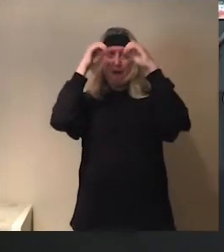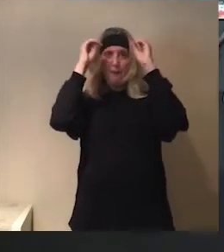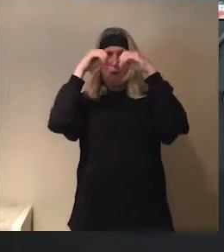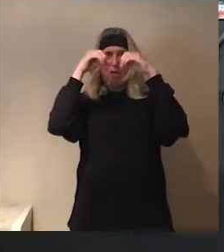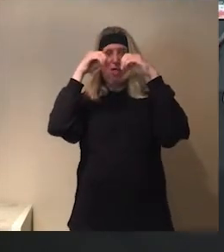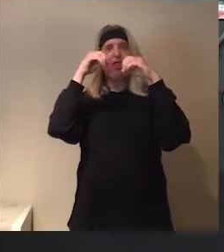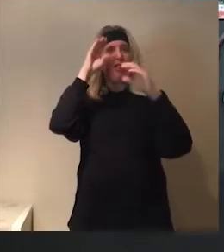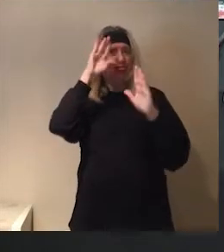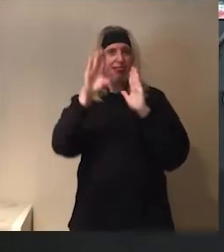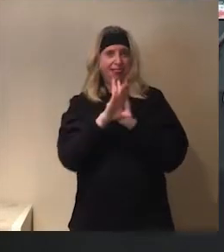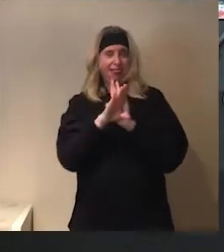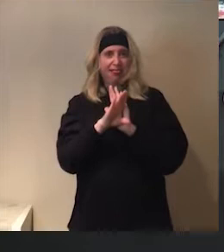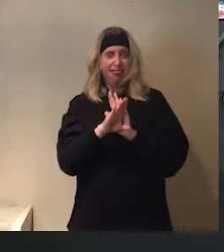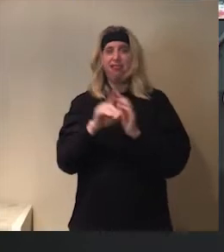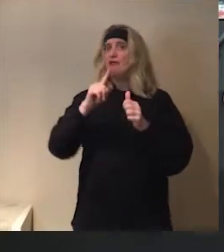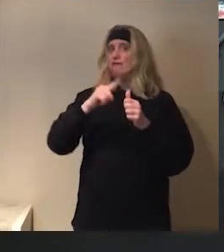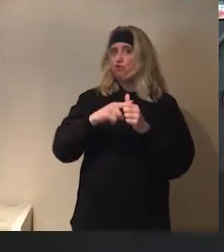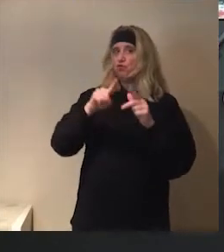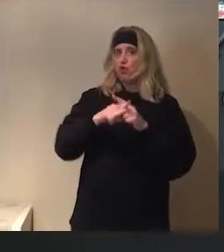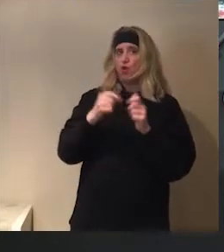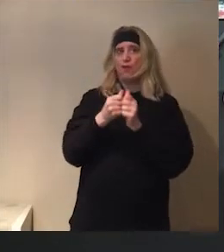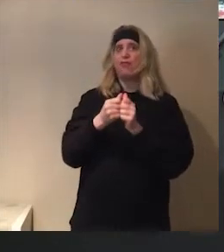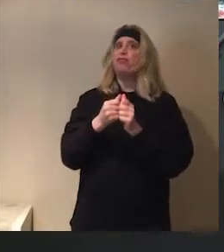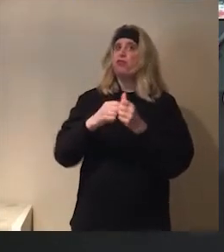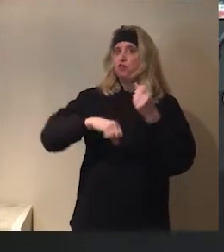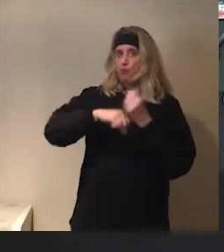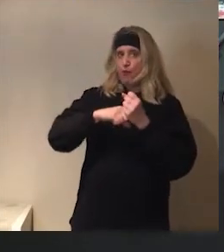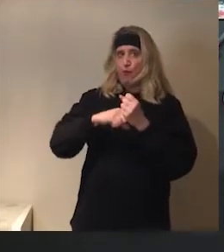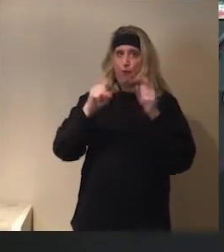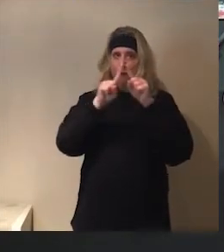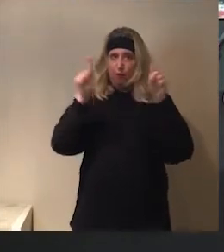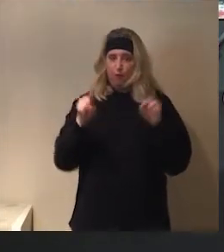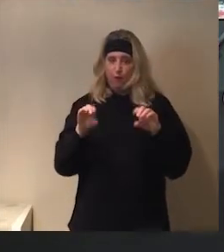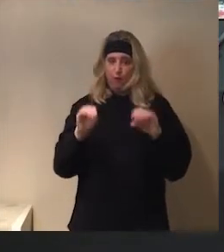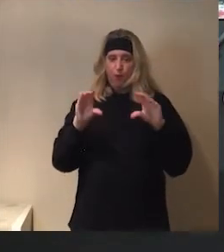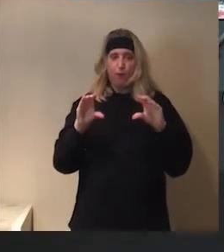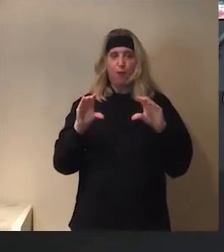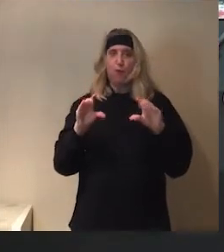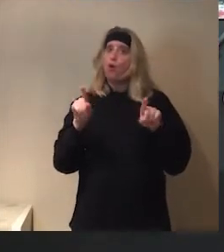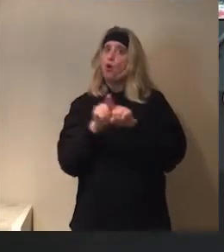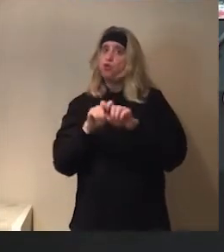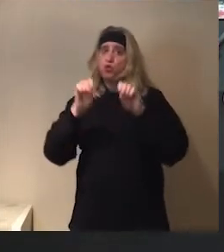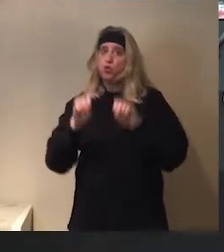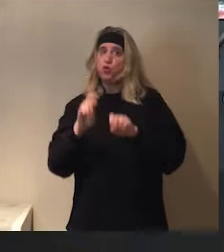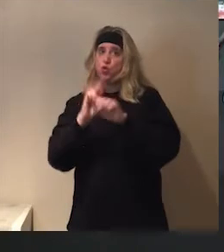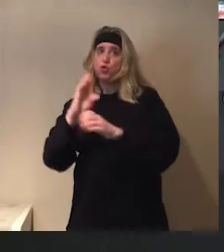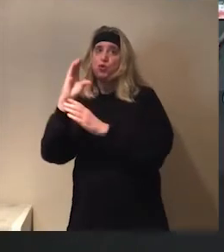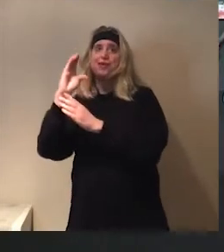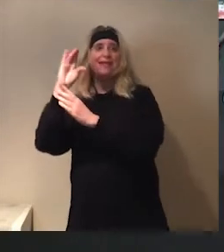All right. So we start with the support. Yes. The cardboard. Also, you can use plasticine.